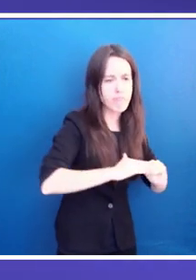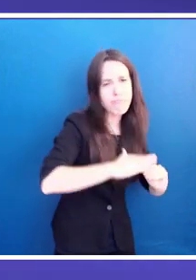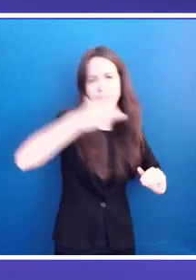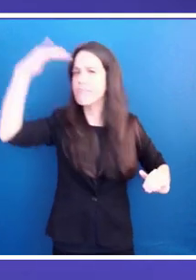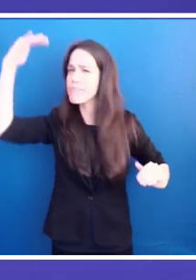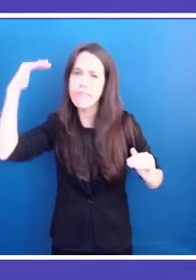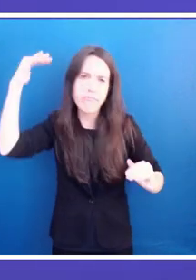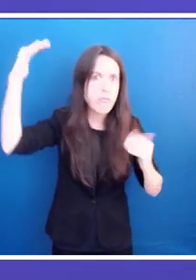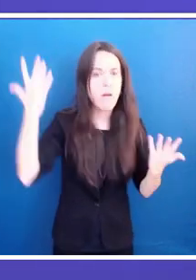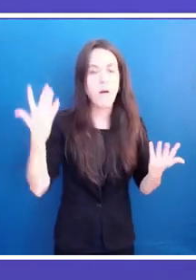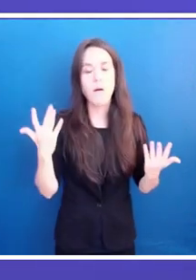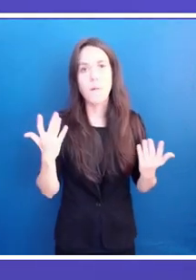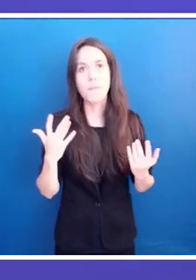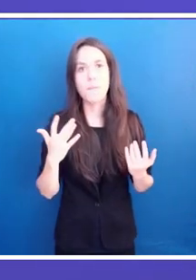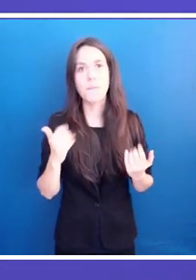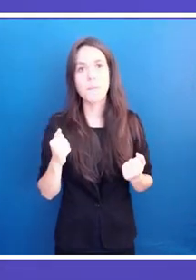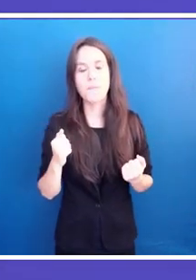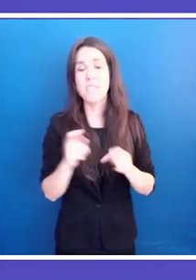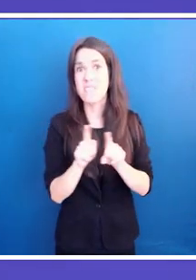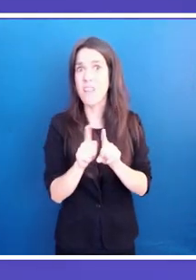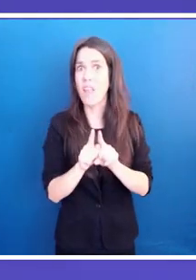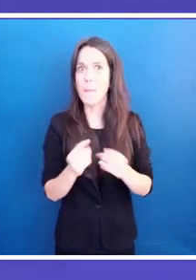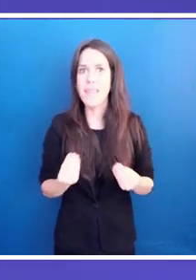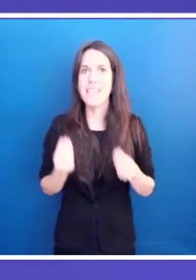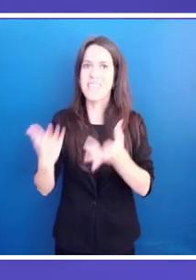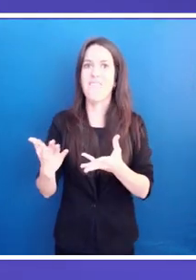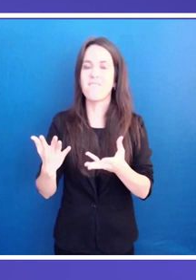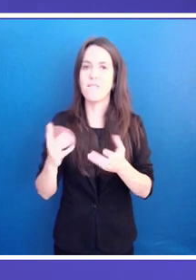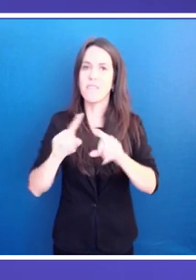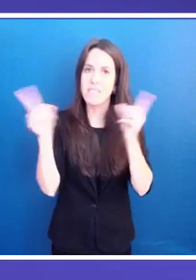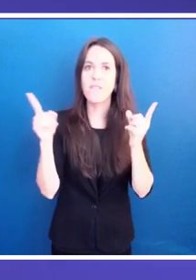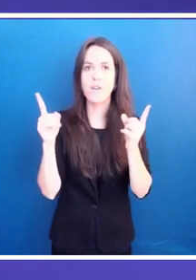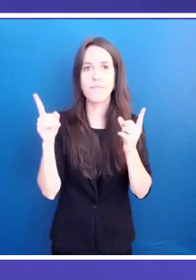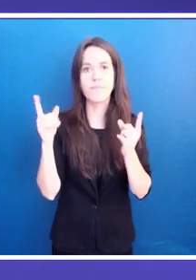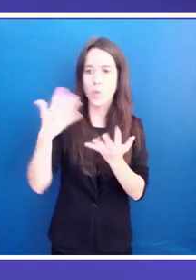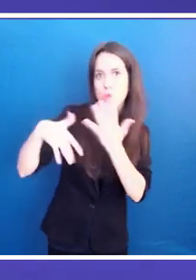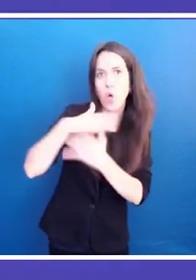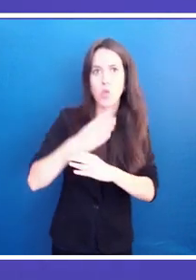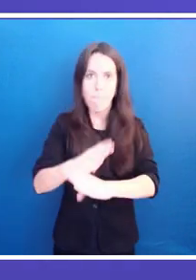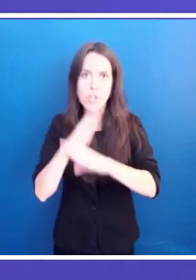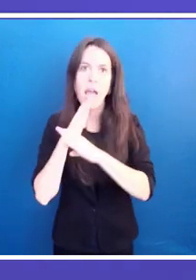ensuring different types of social services and social protection measures.